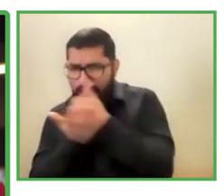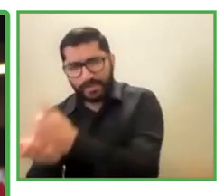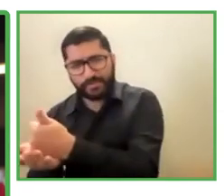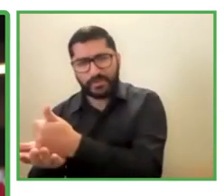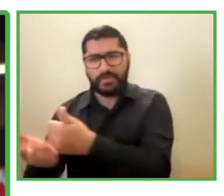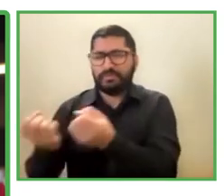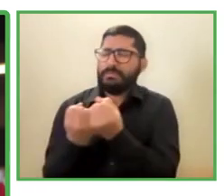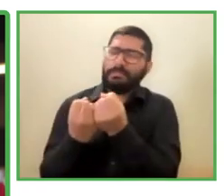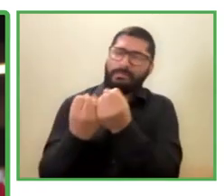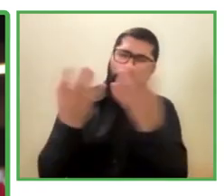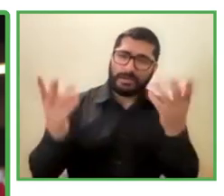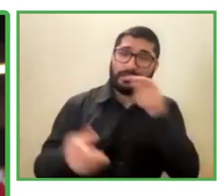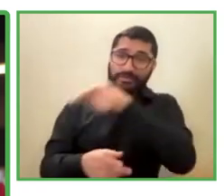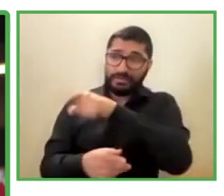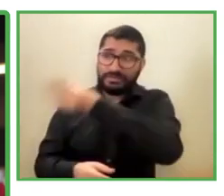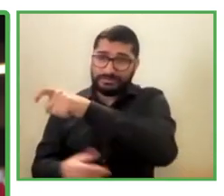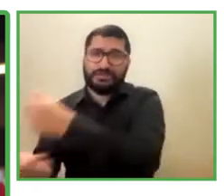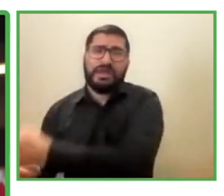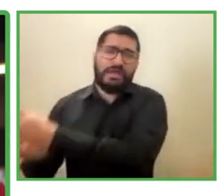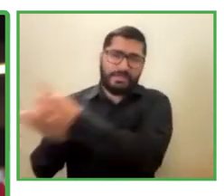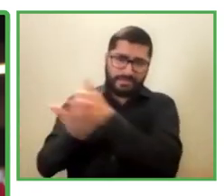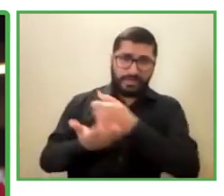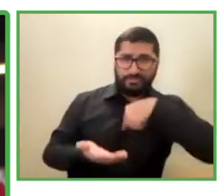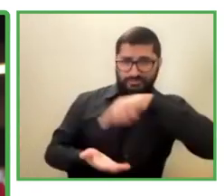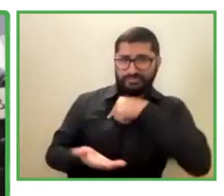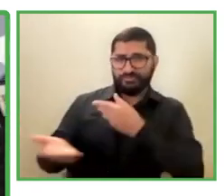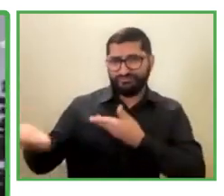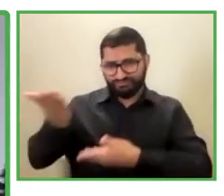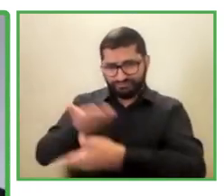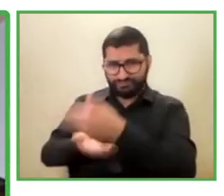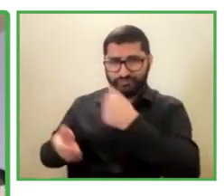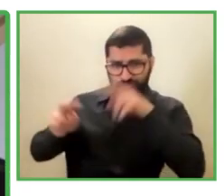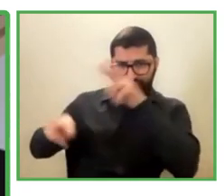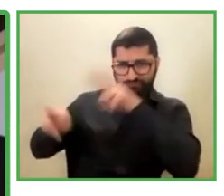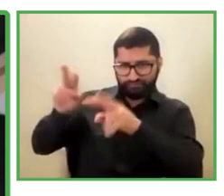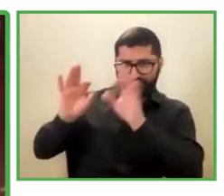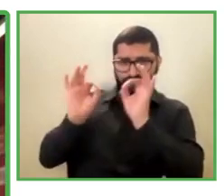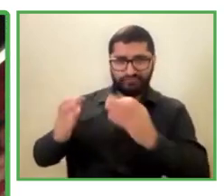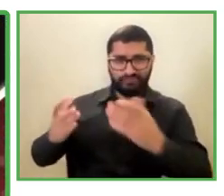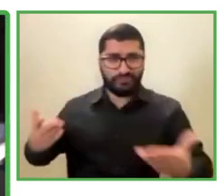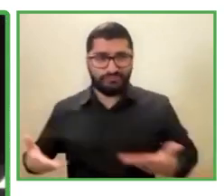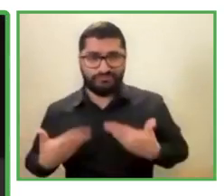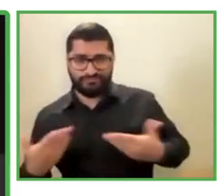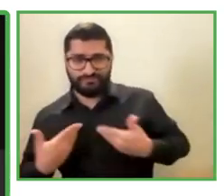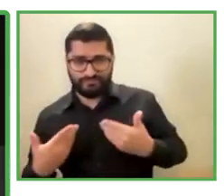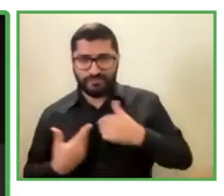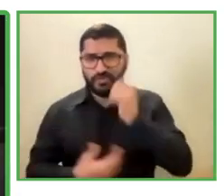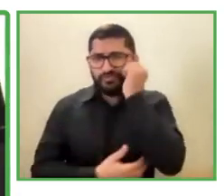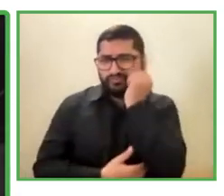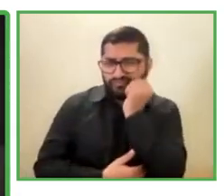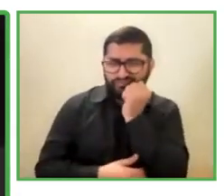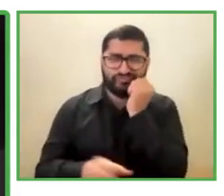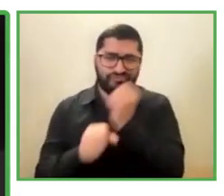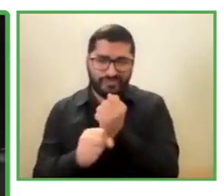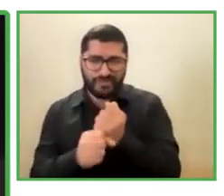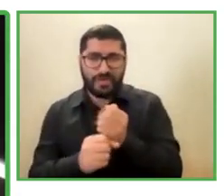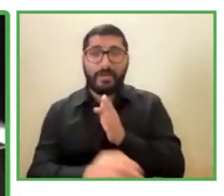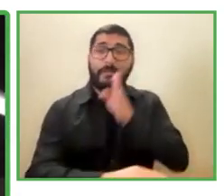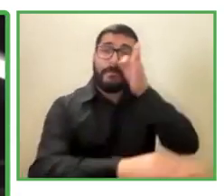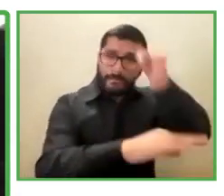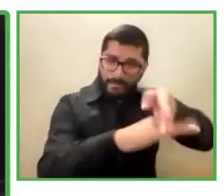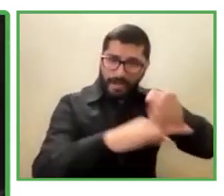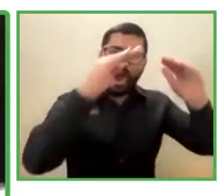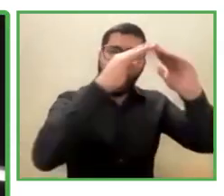helped me. What I've noticed is enthusiasm and how caring she is for her work. She cares for it. She comes happy